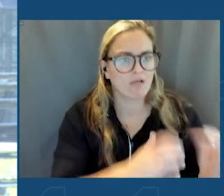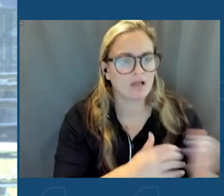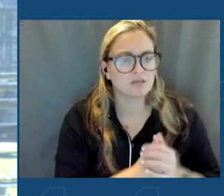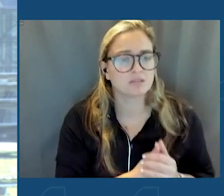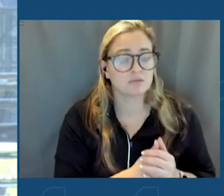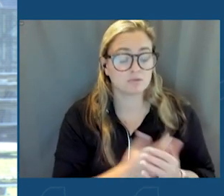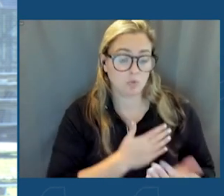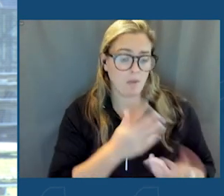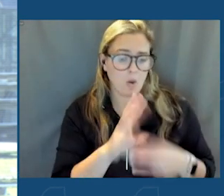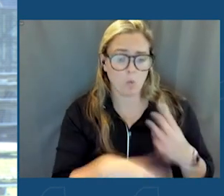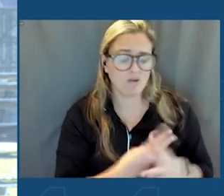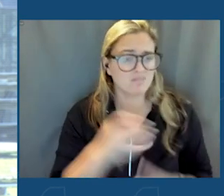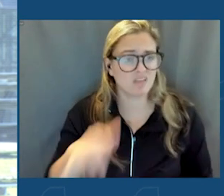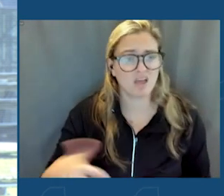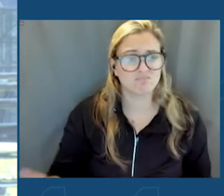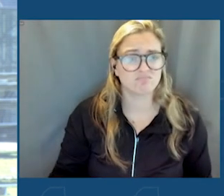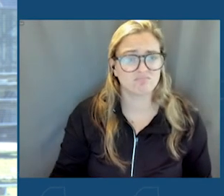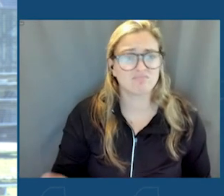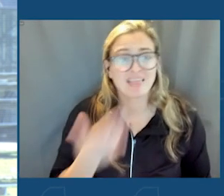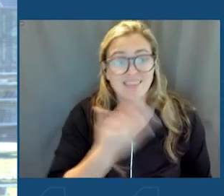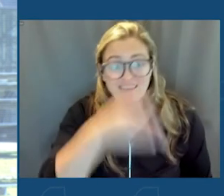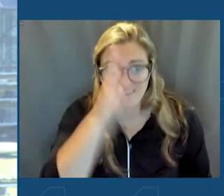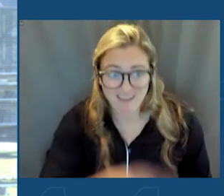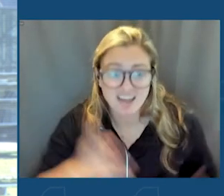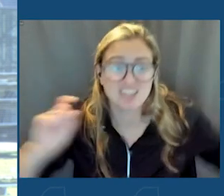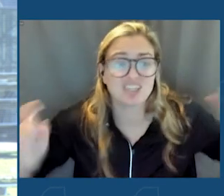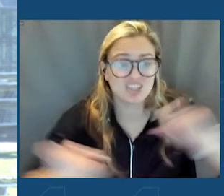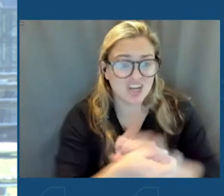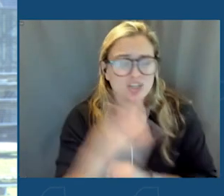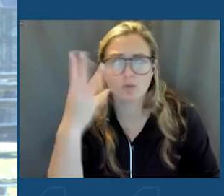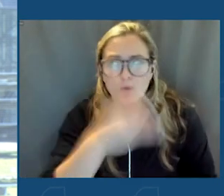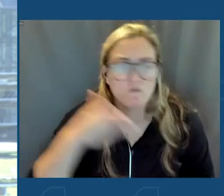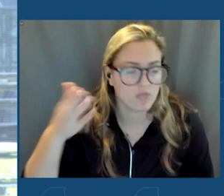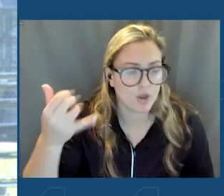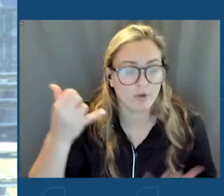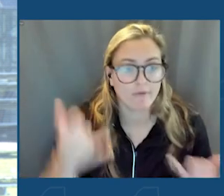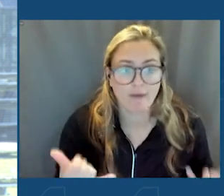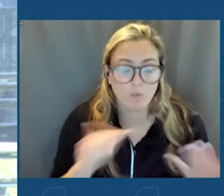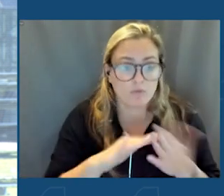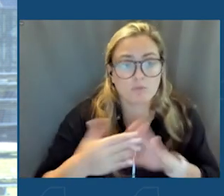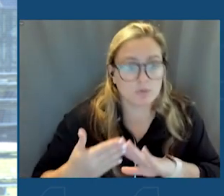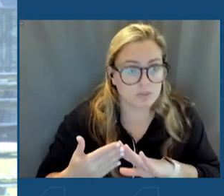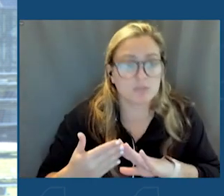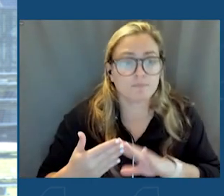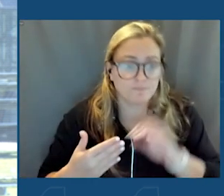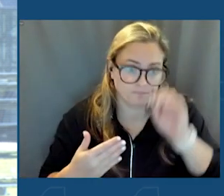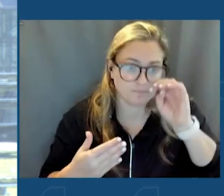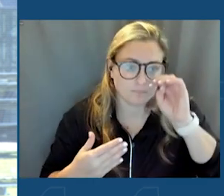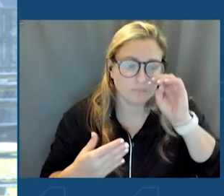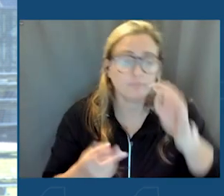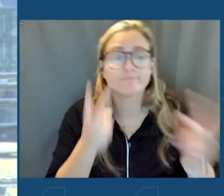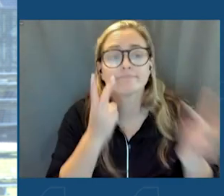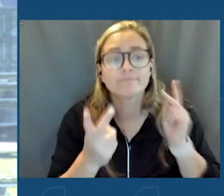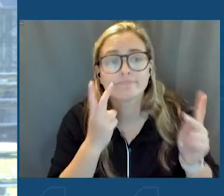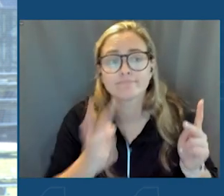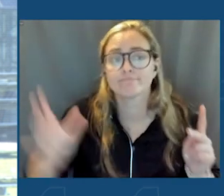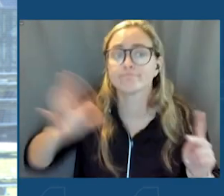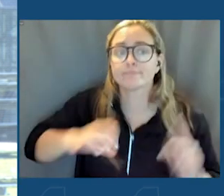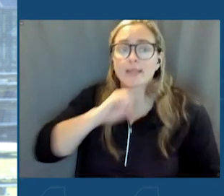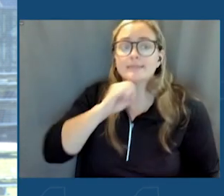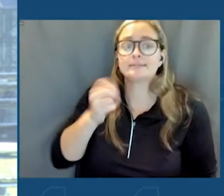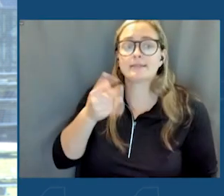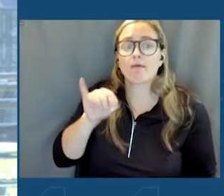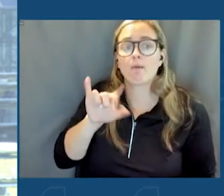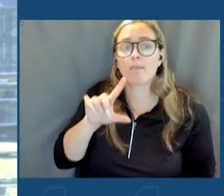came from. Thank God a lot has changed. It's absolutely beautiful in these communities. Sites that had once been steel plants now